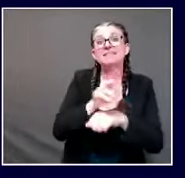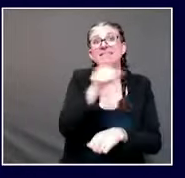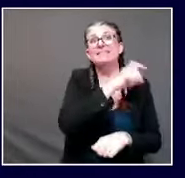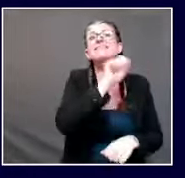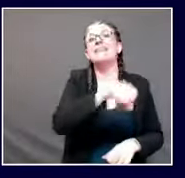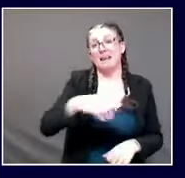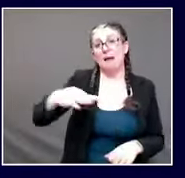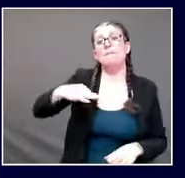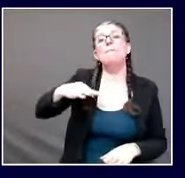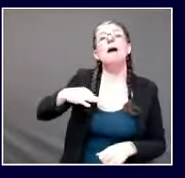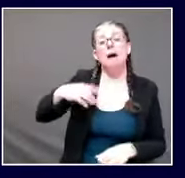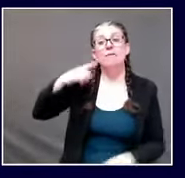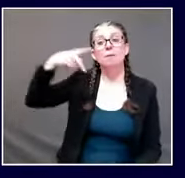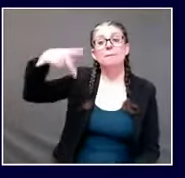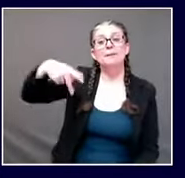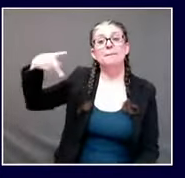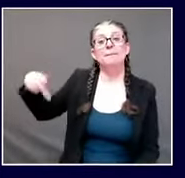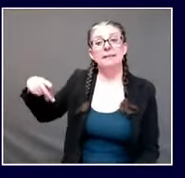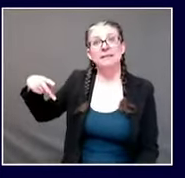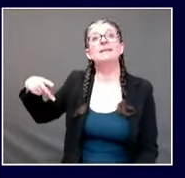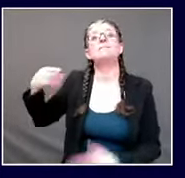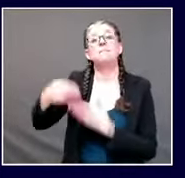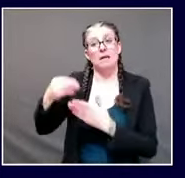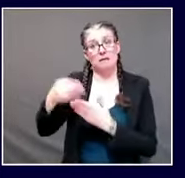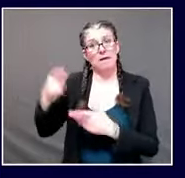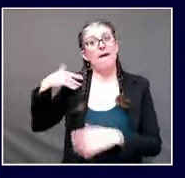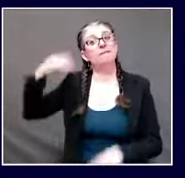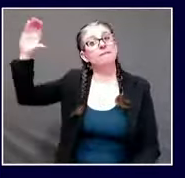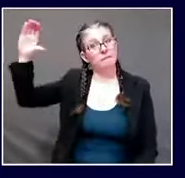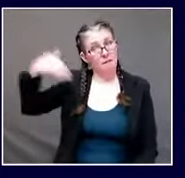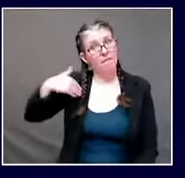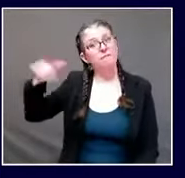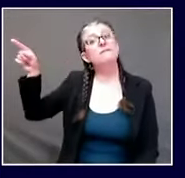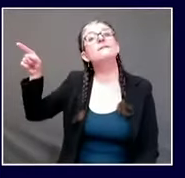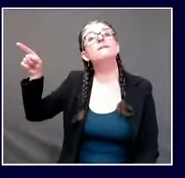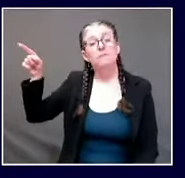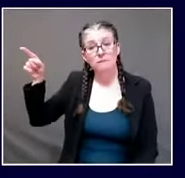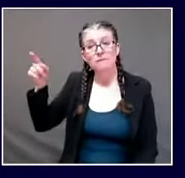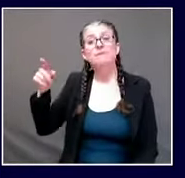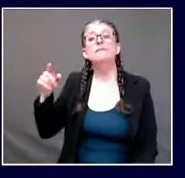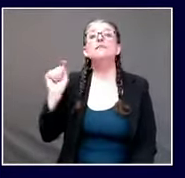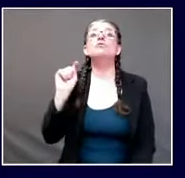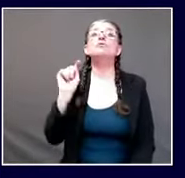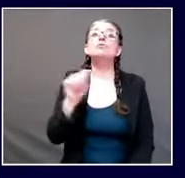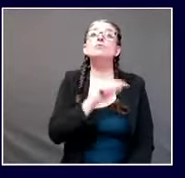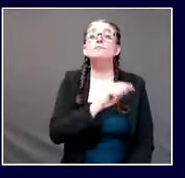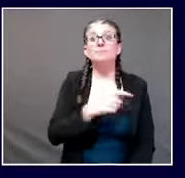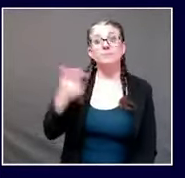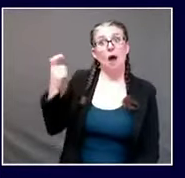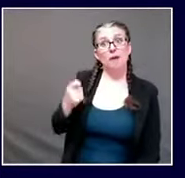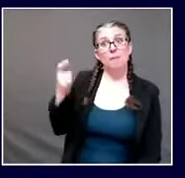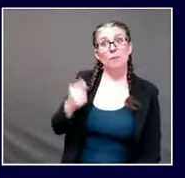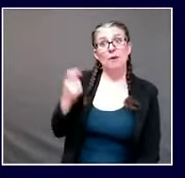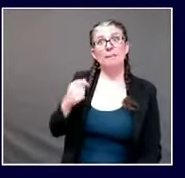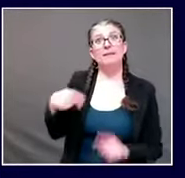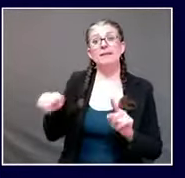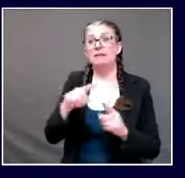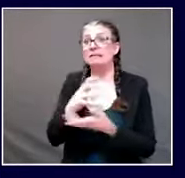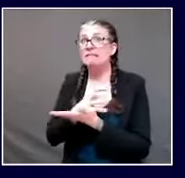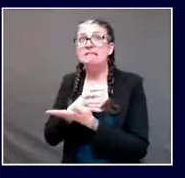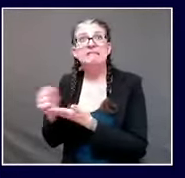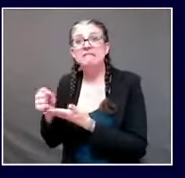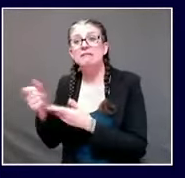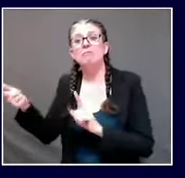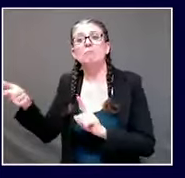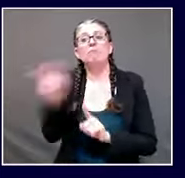the unemployment benefits are running out and the ppp has long expired so it made it a little easier or